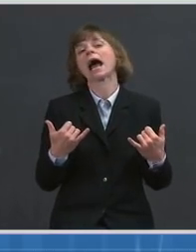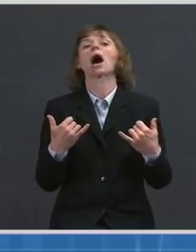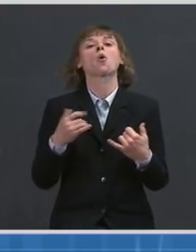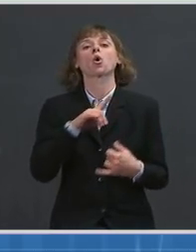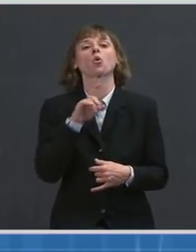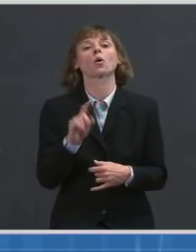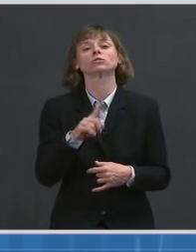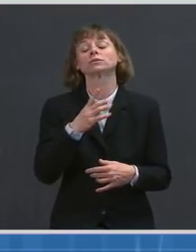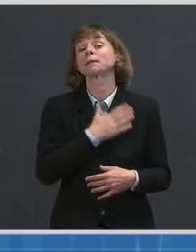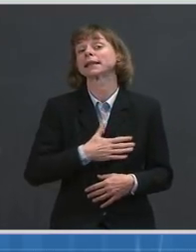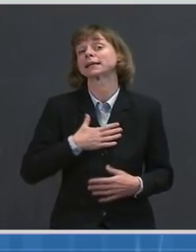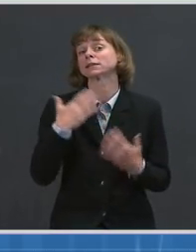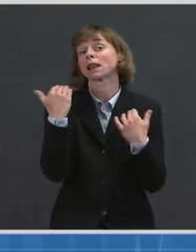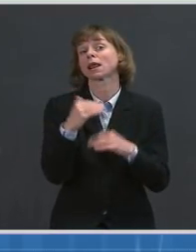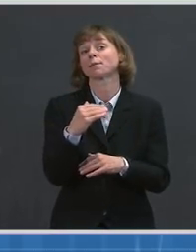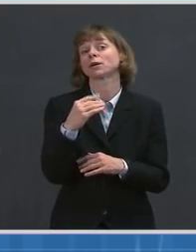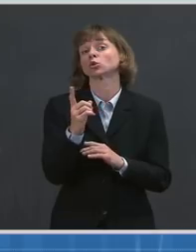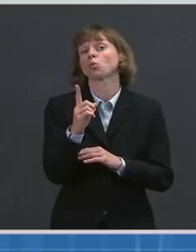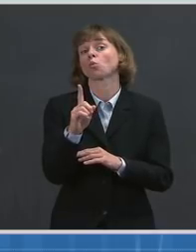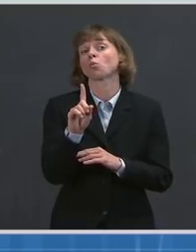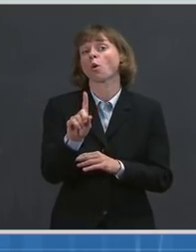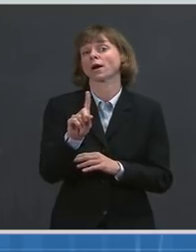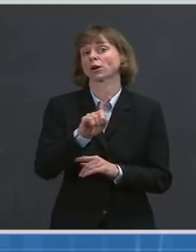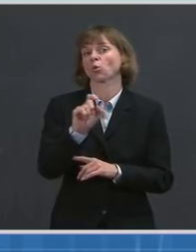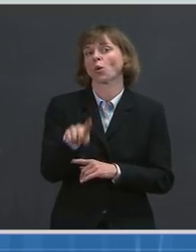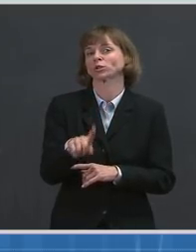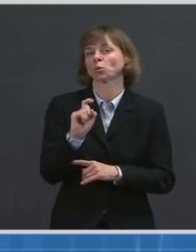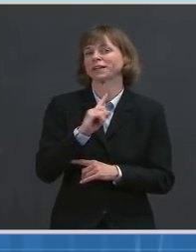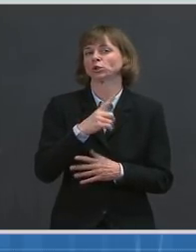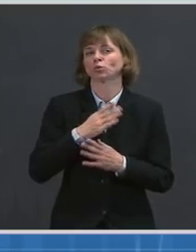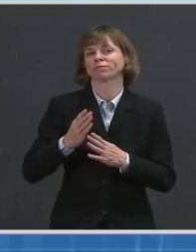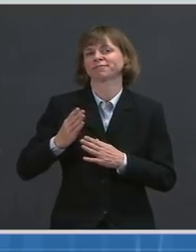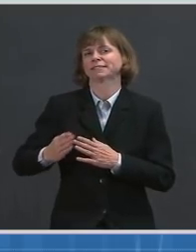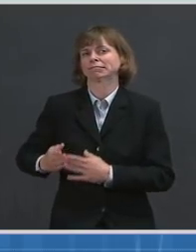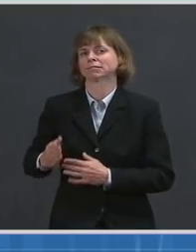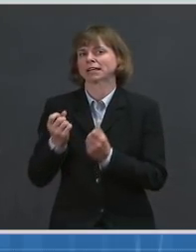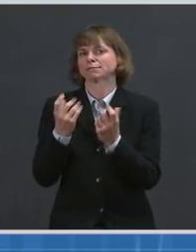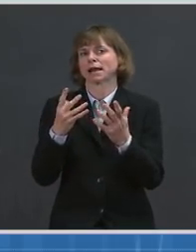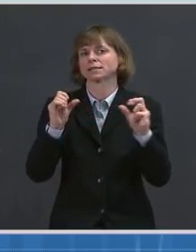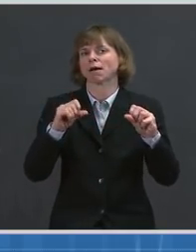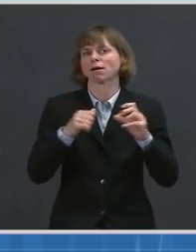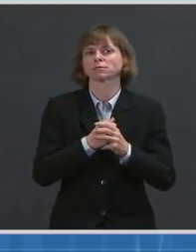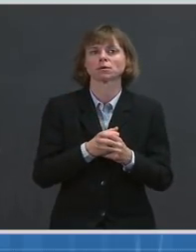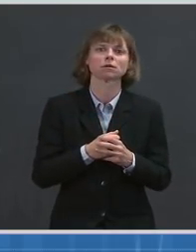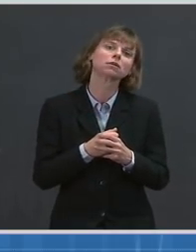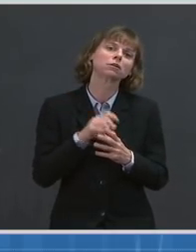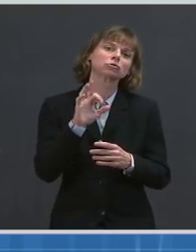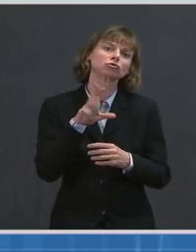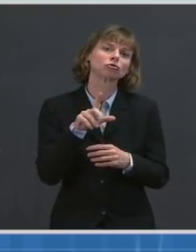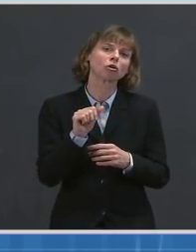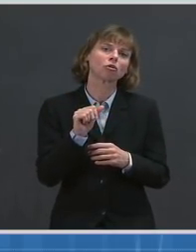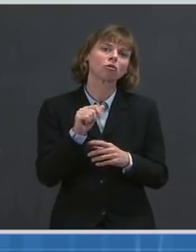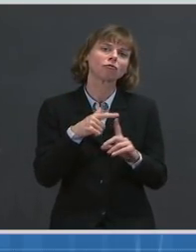keep your question to one question so we can get through as many as possible. First, we'll go to Carl O'Donnell at Royer's.